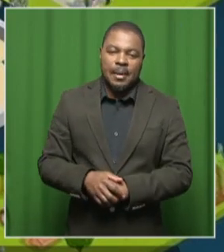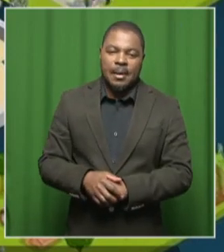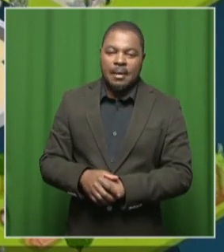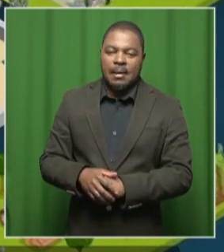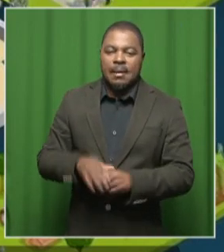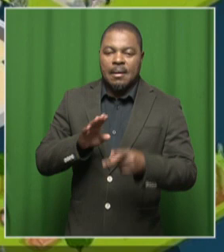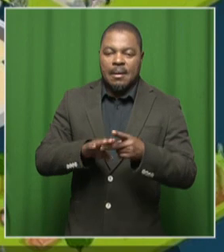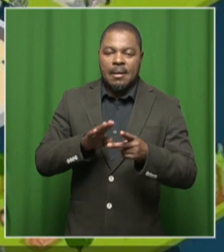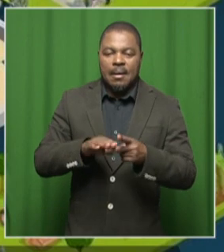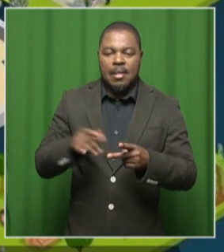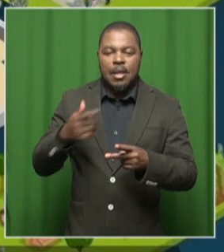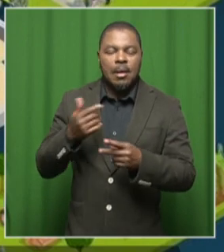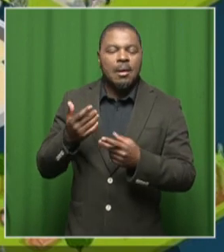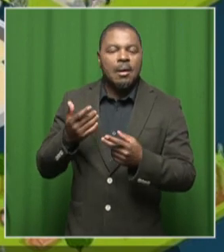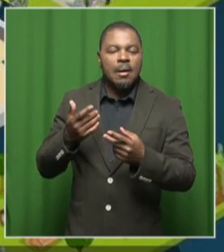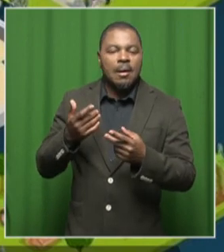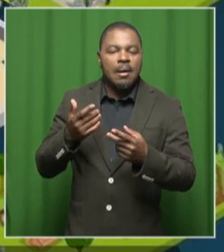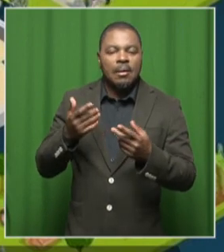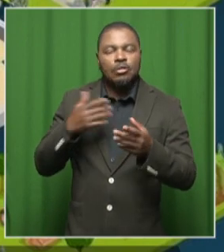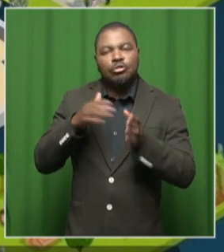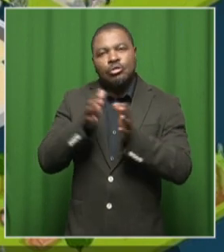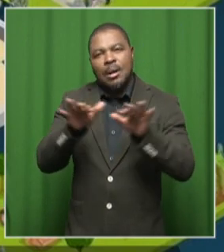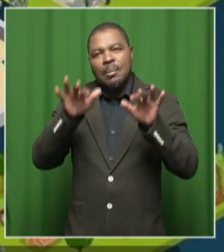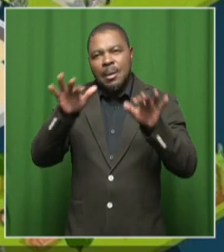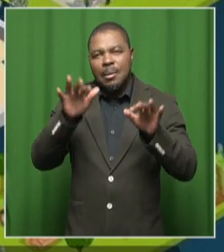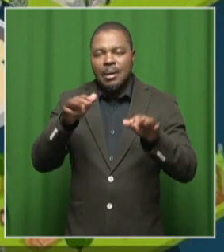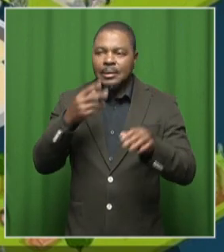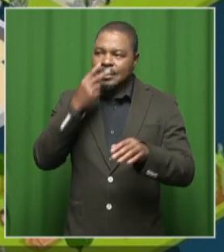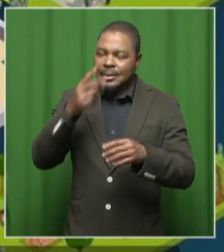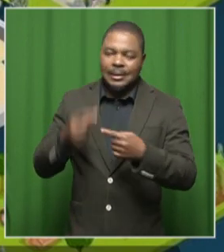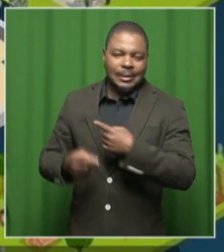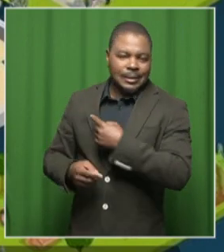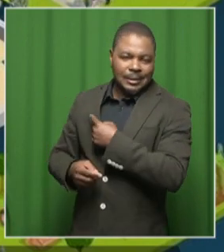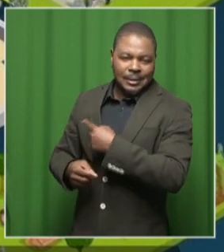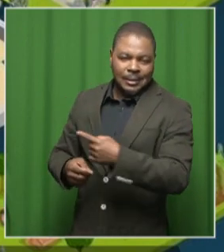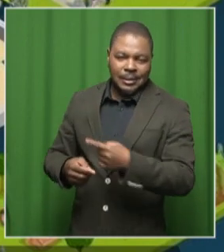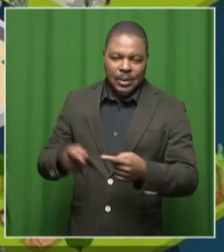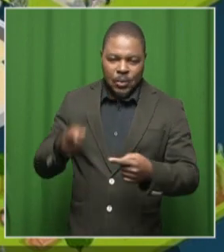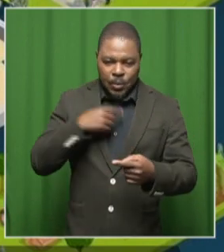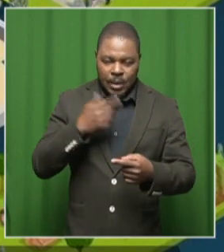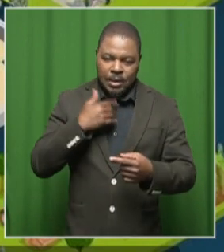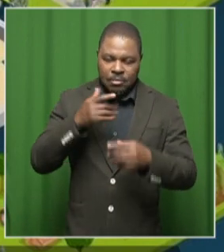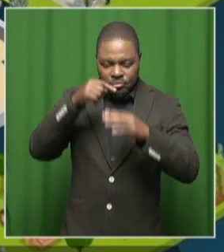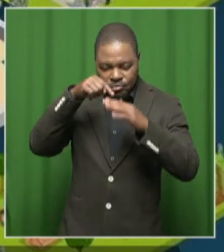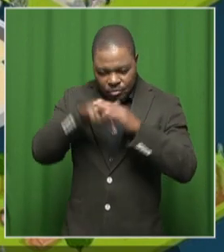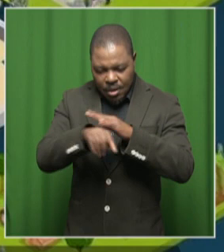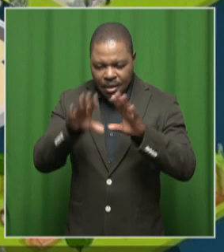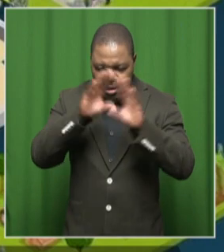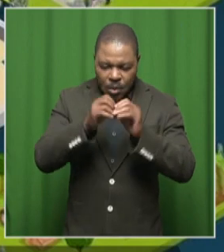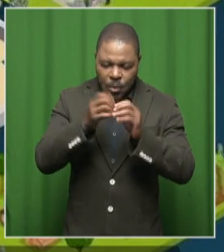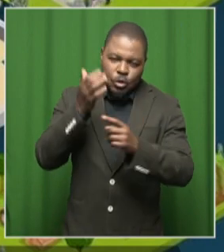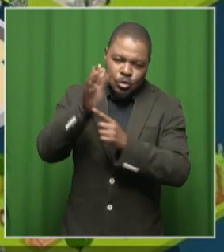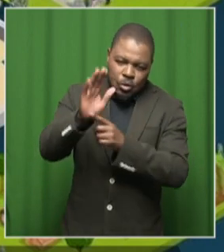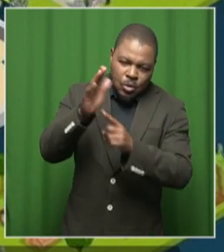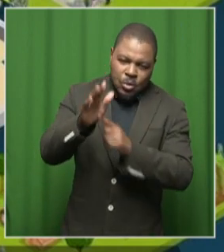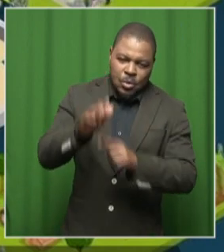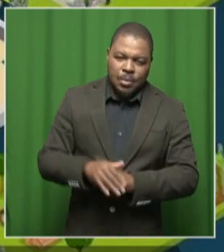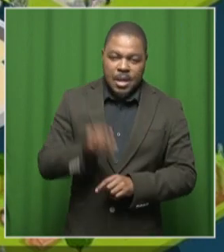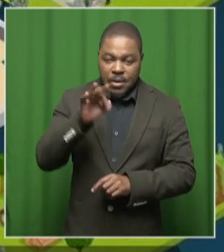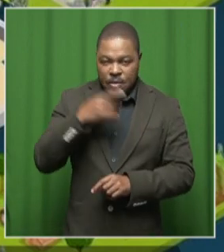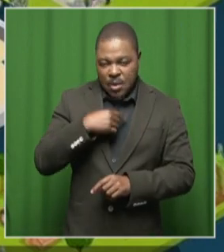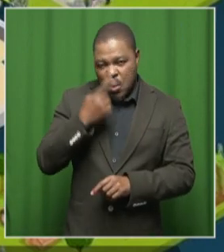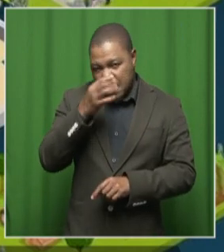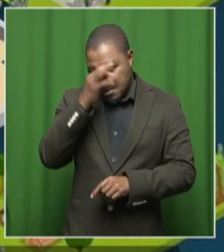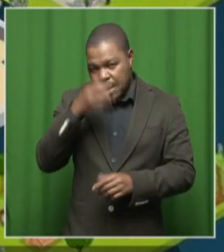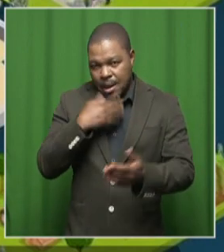a large portion of what the general public get to see. But we take them inside everything. And I'm hoping maybe we get a minute or two.